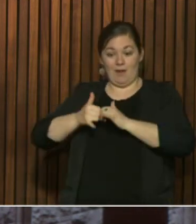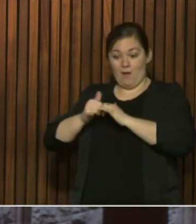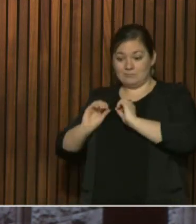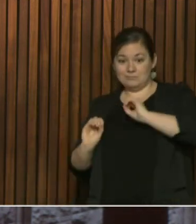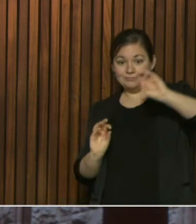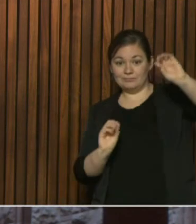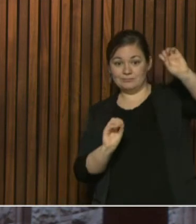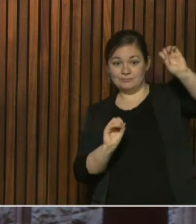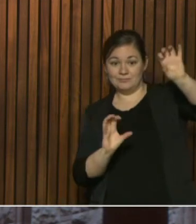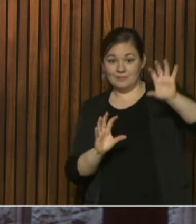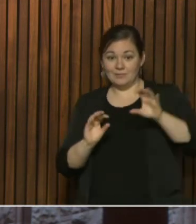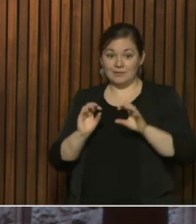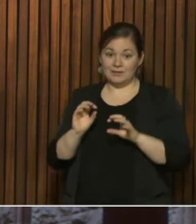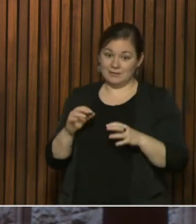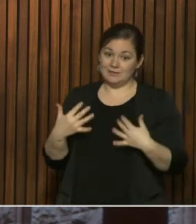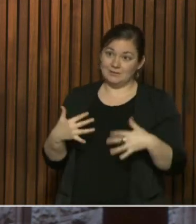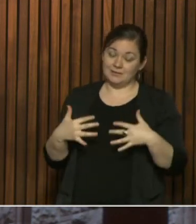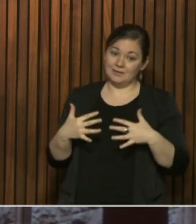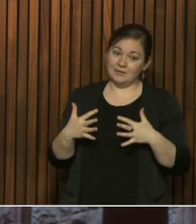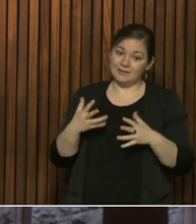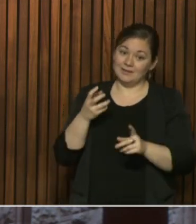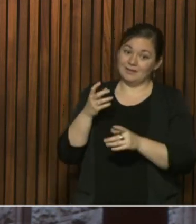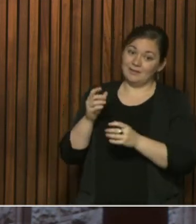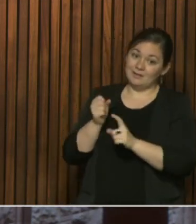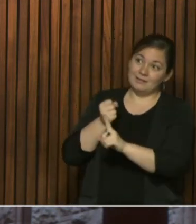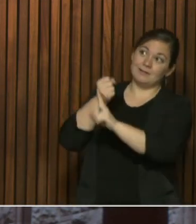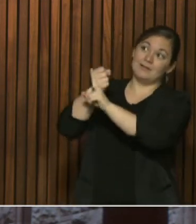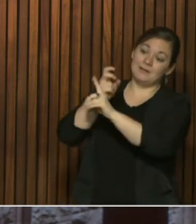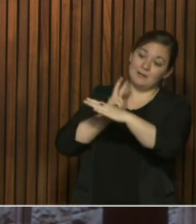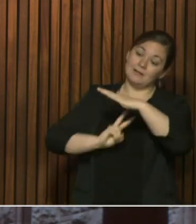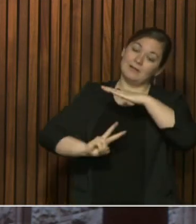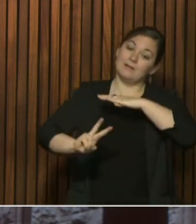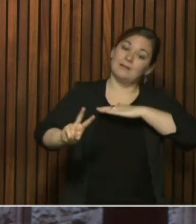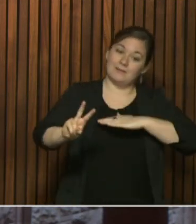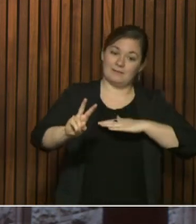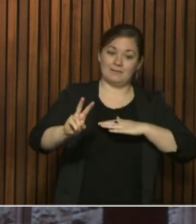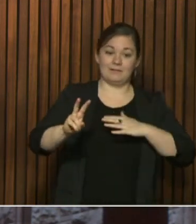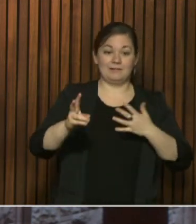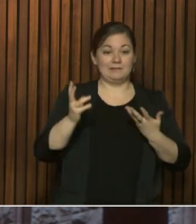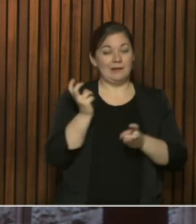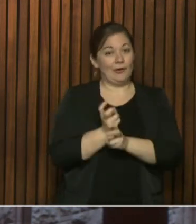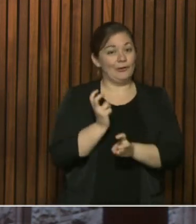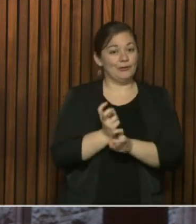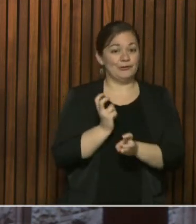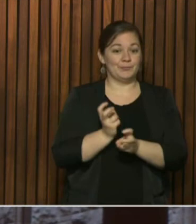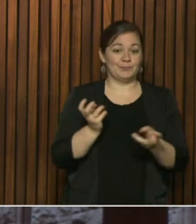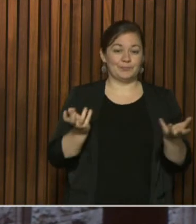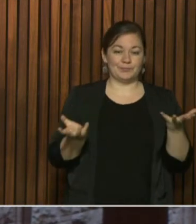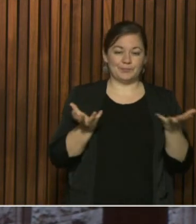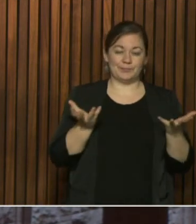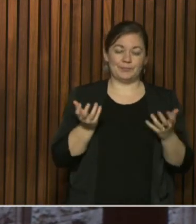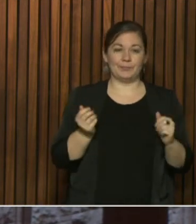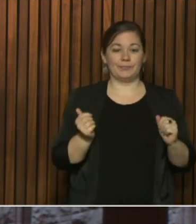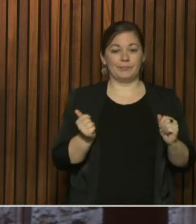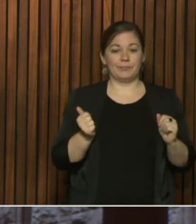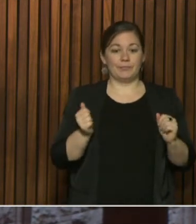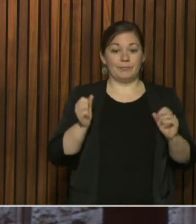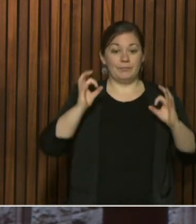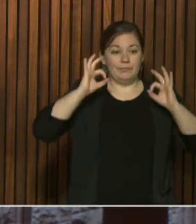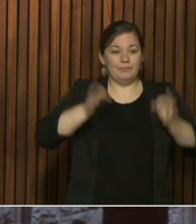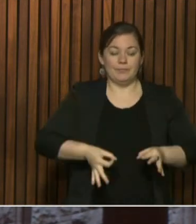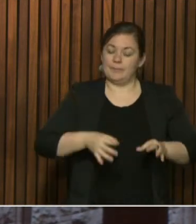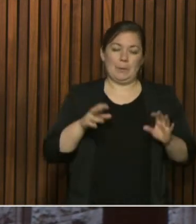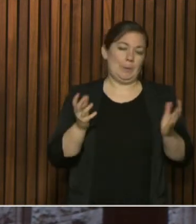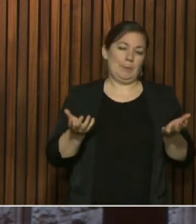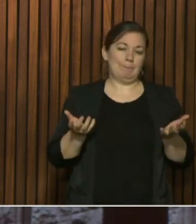the modelers are asking for. And so we're trying to do that and to keep meeting all the different priority groups. So I'm just trying to